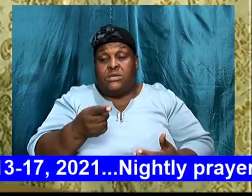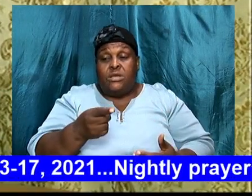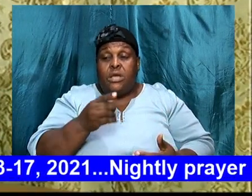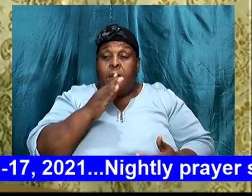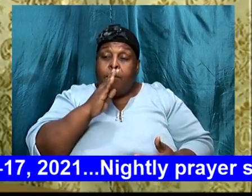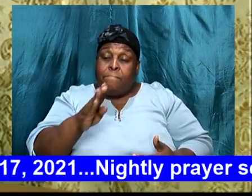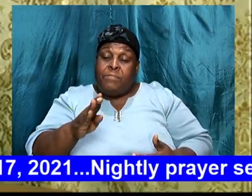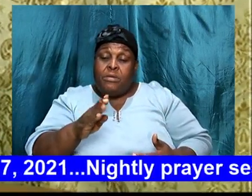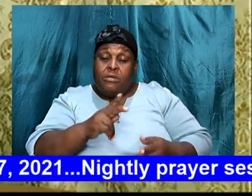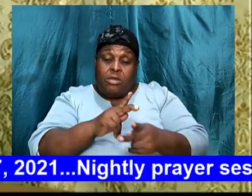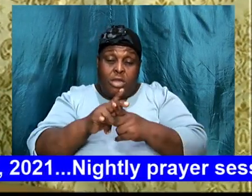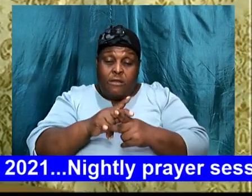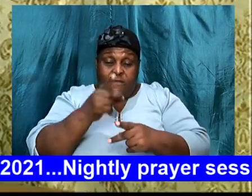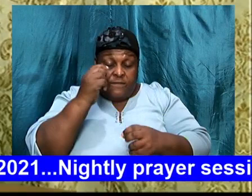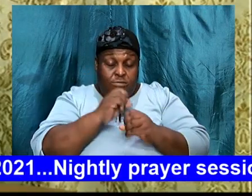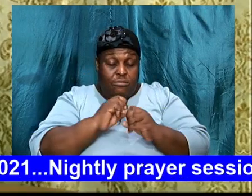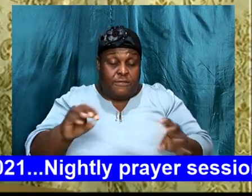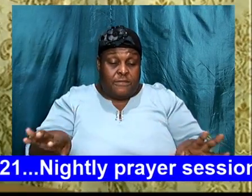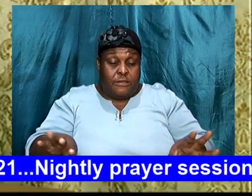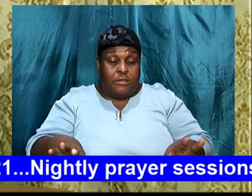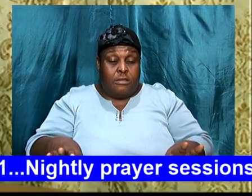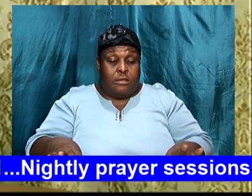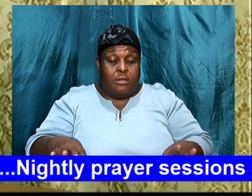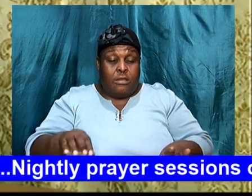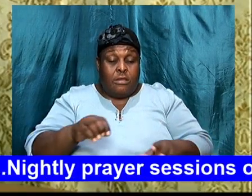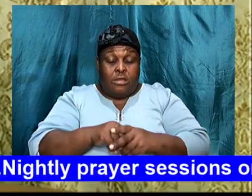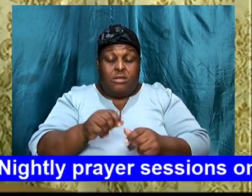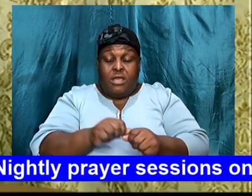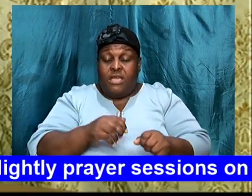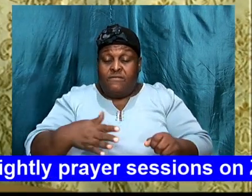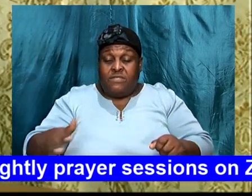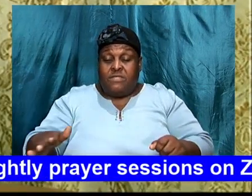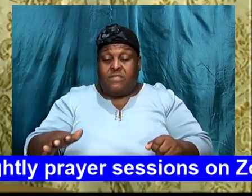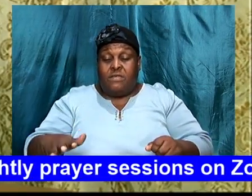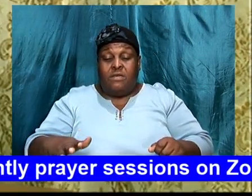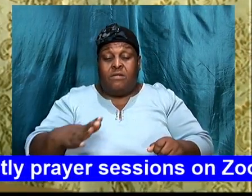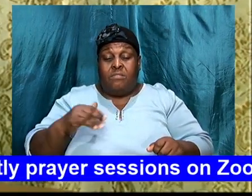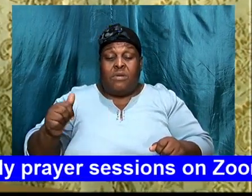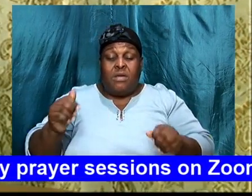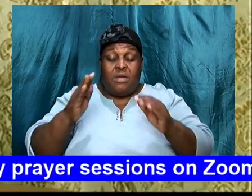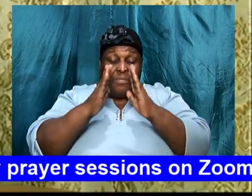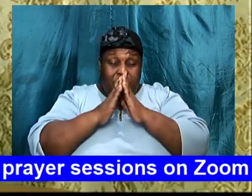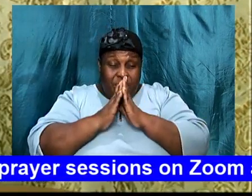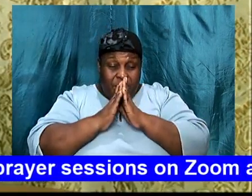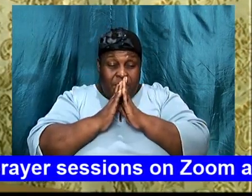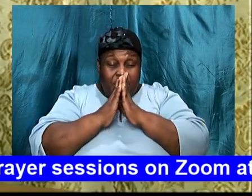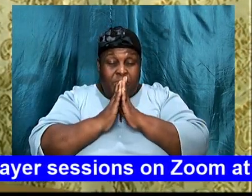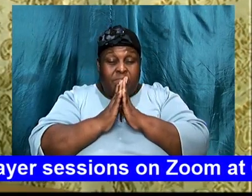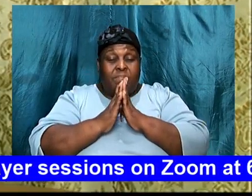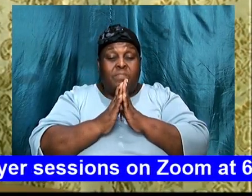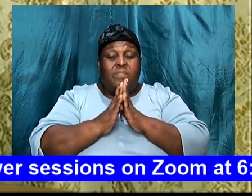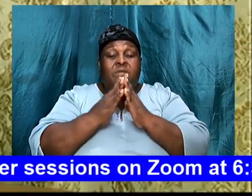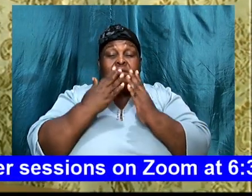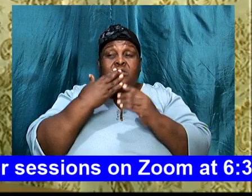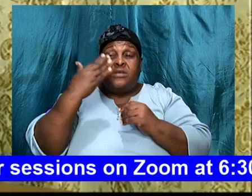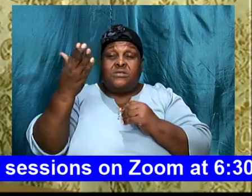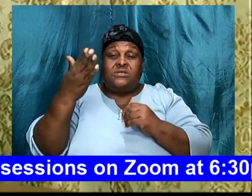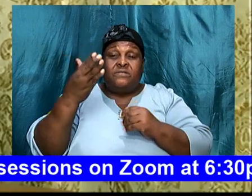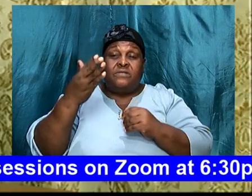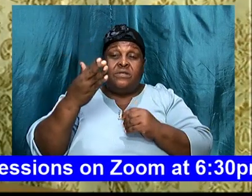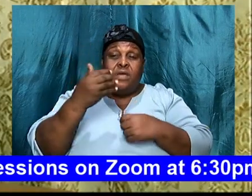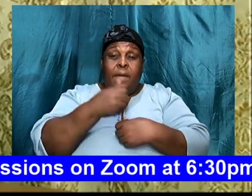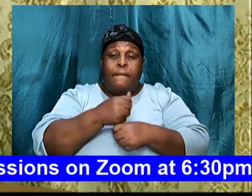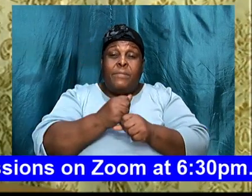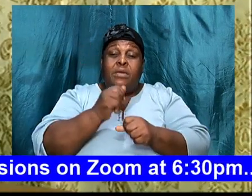careful for nothing, but in everything, by prayer and supplication, with thanksgiving, let your request, be made known unto God,